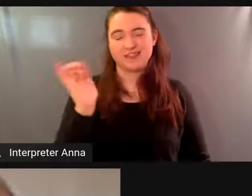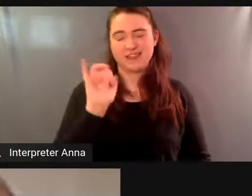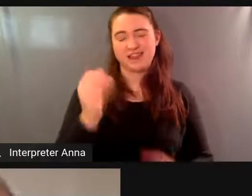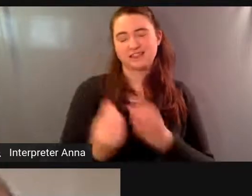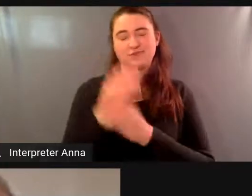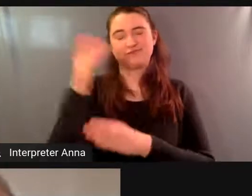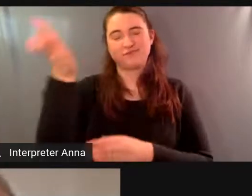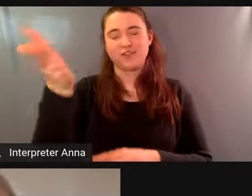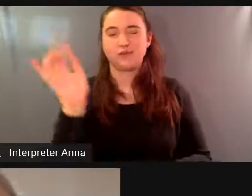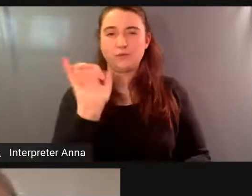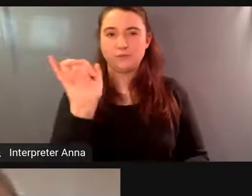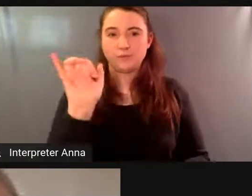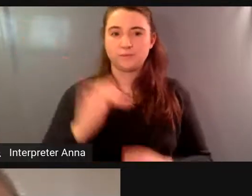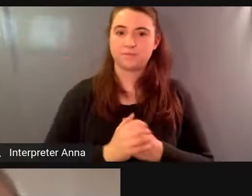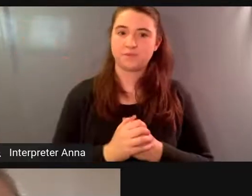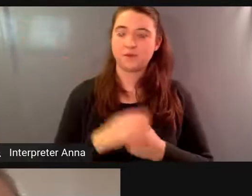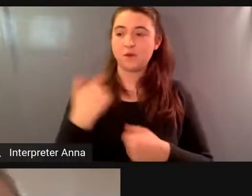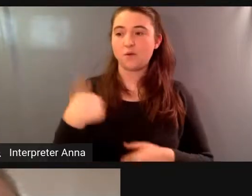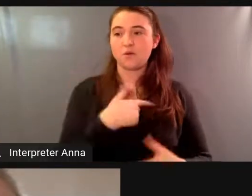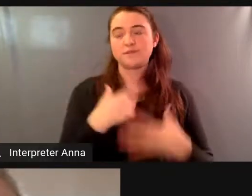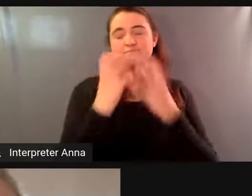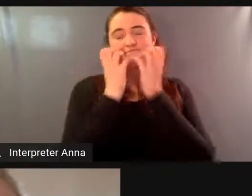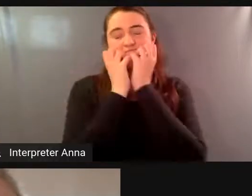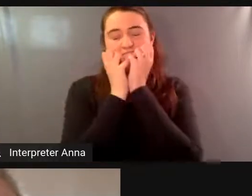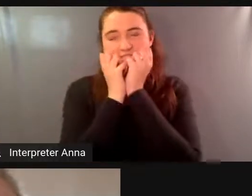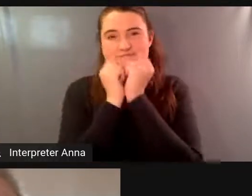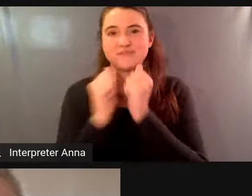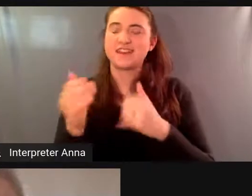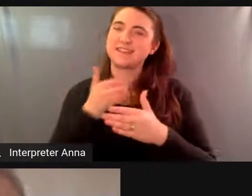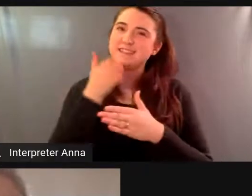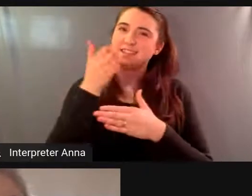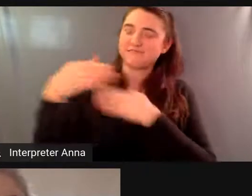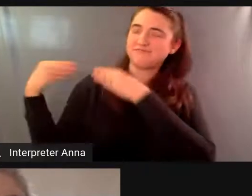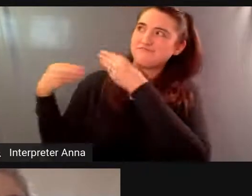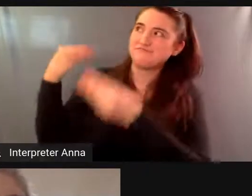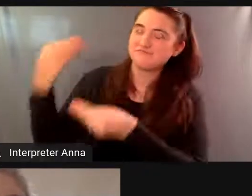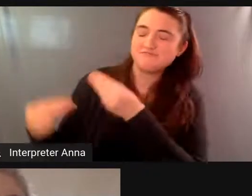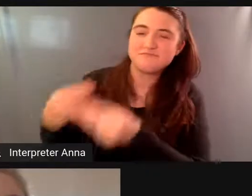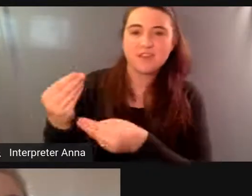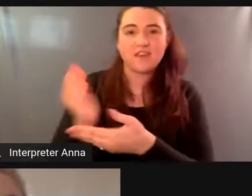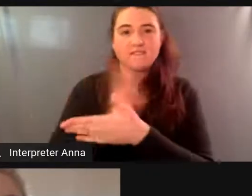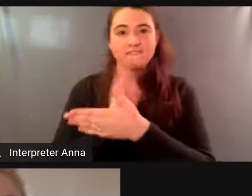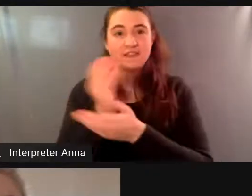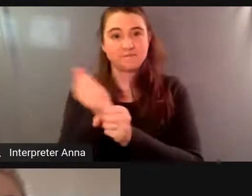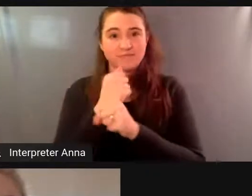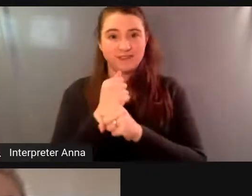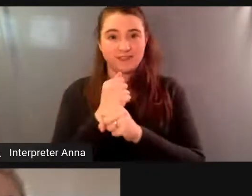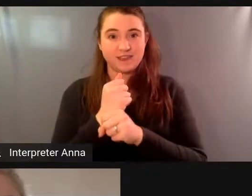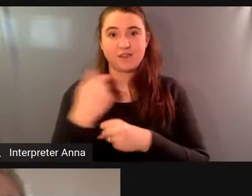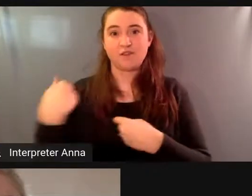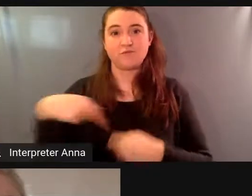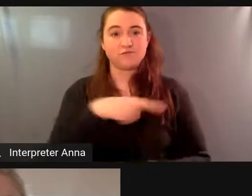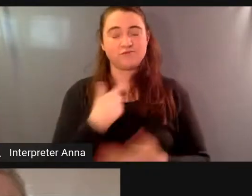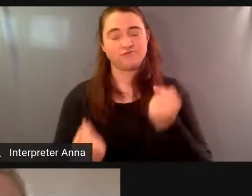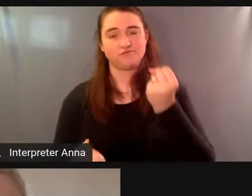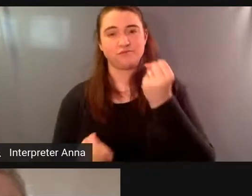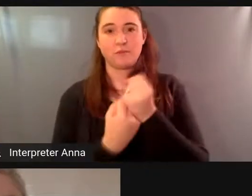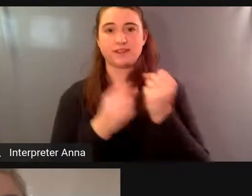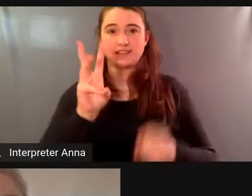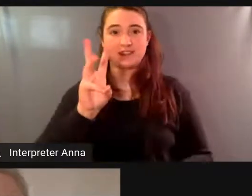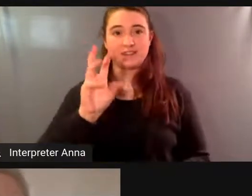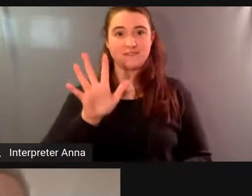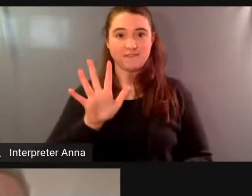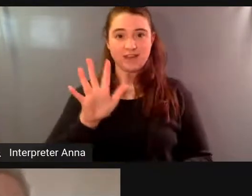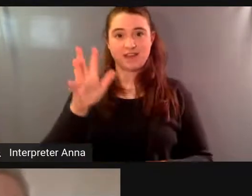discovering and nurturing the next generation of non-fiction storytellers each year those programs are supporting over 65 filmmakers it's been two